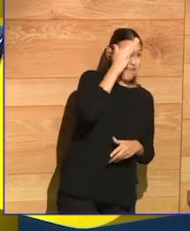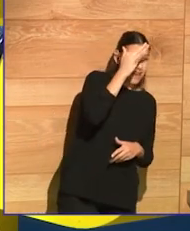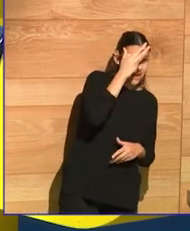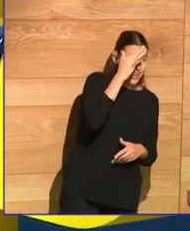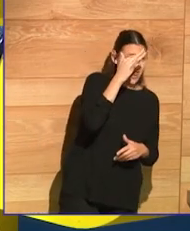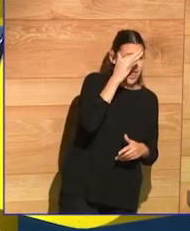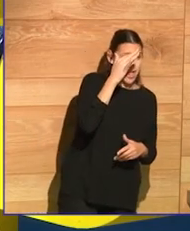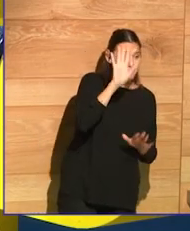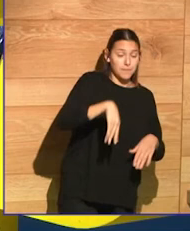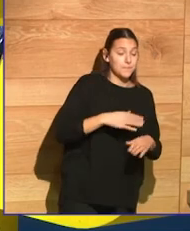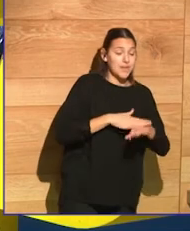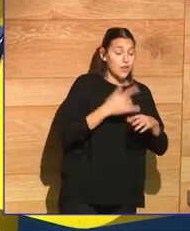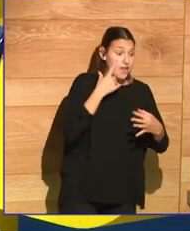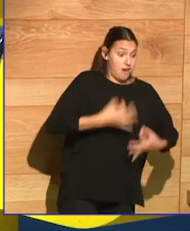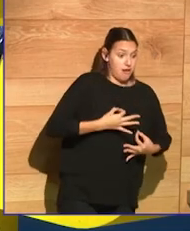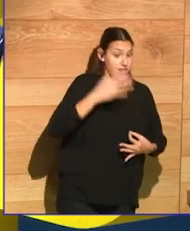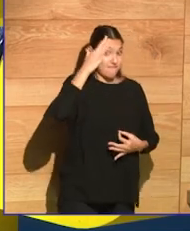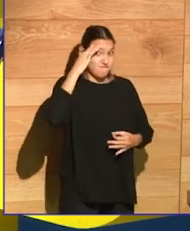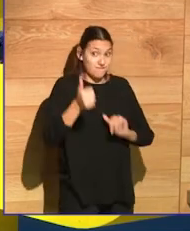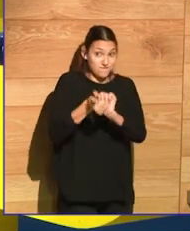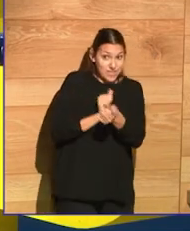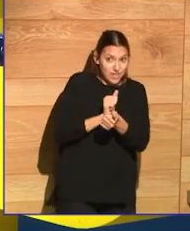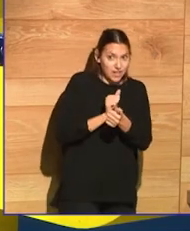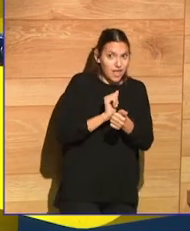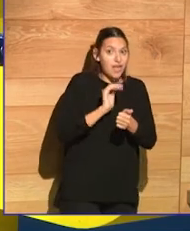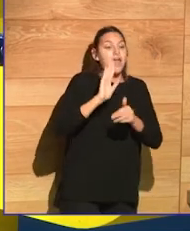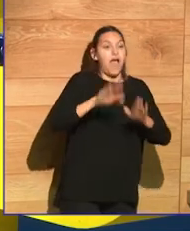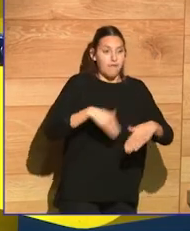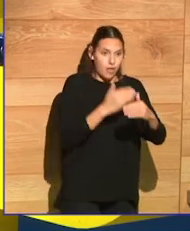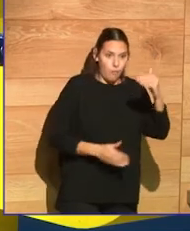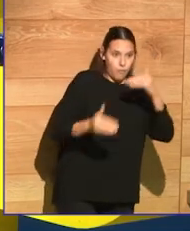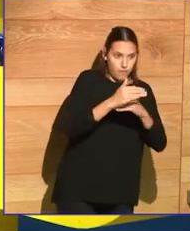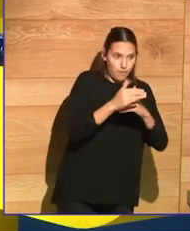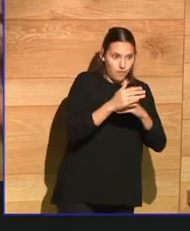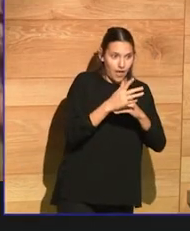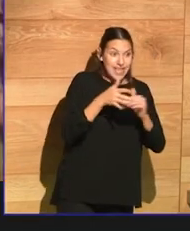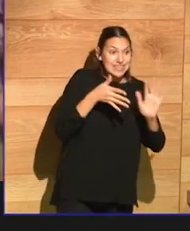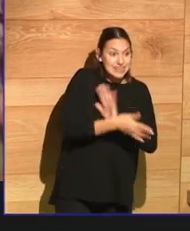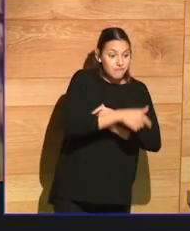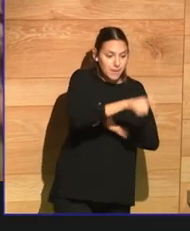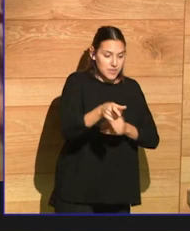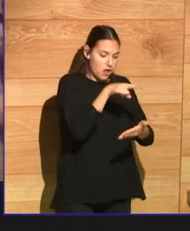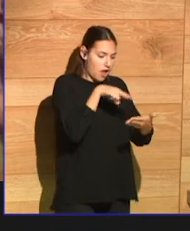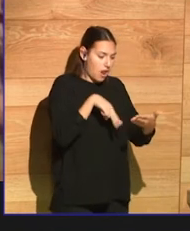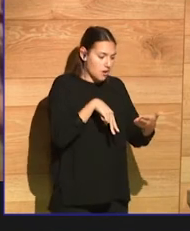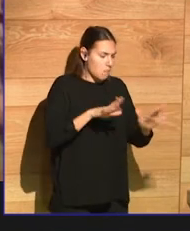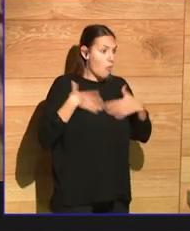where we're living, where reality seems to imitate fiction, has it become more difficult to surprise your readers?